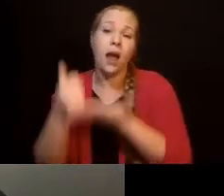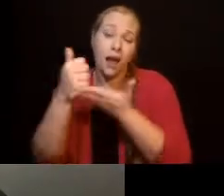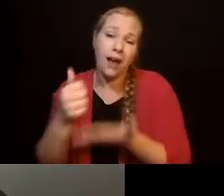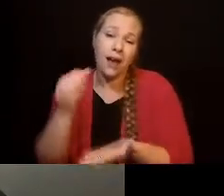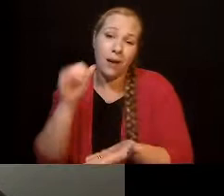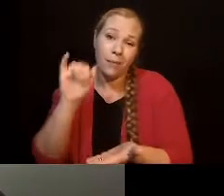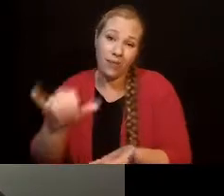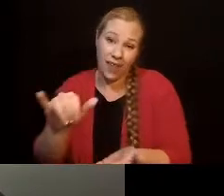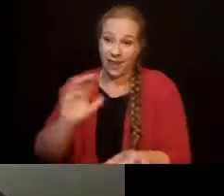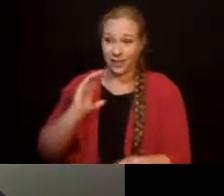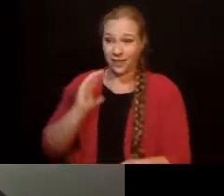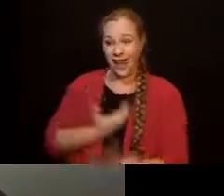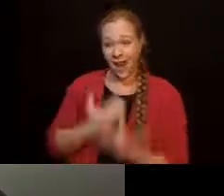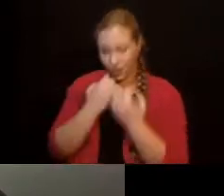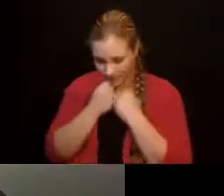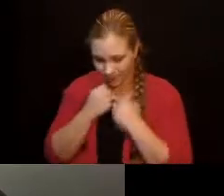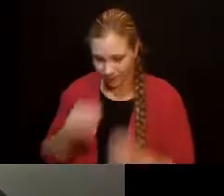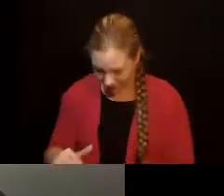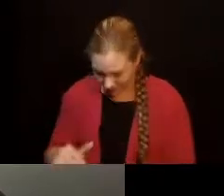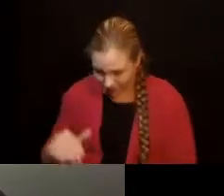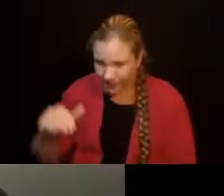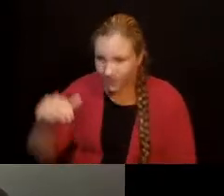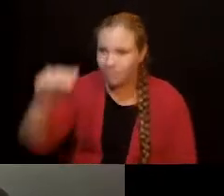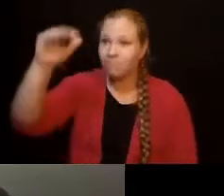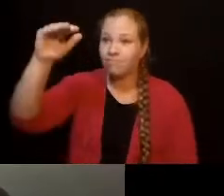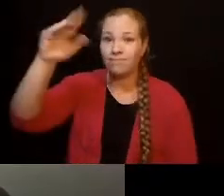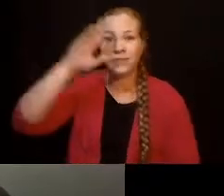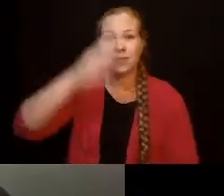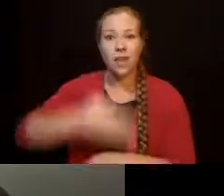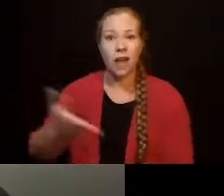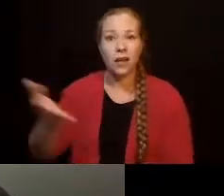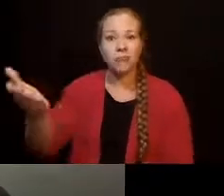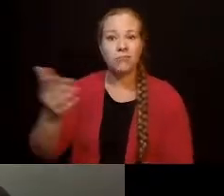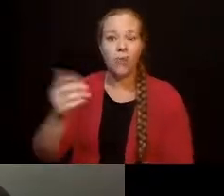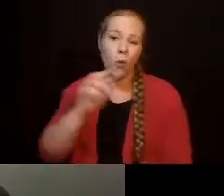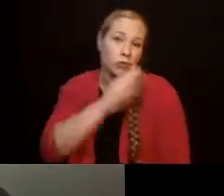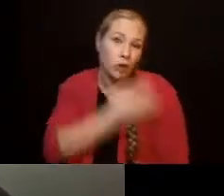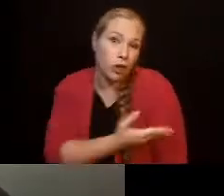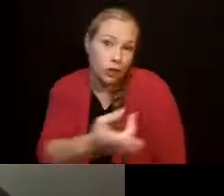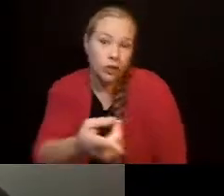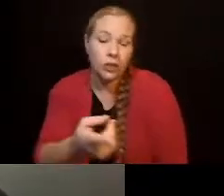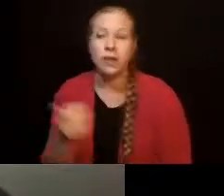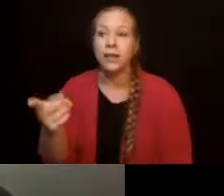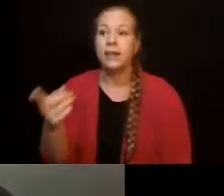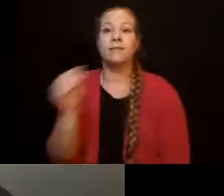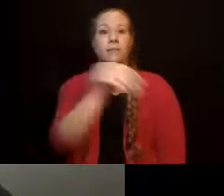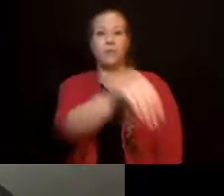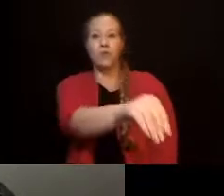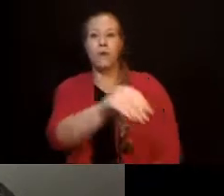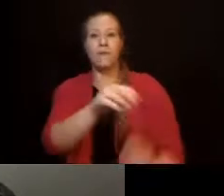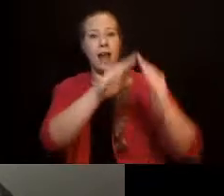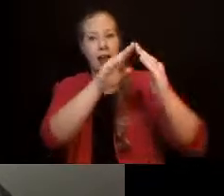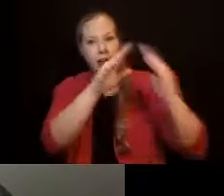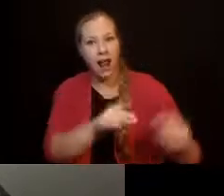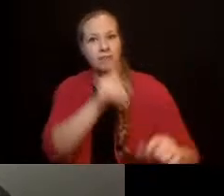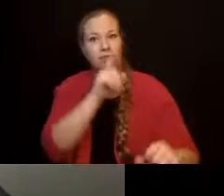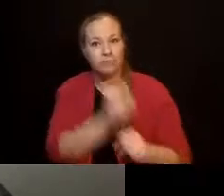they, for them to live in a place, a brick and mortar place that may not be with us.